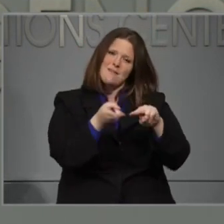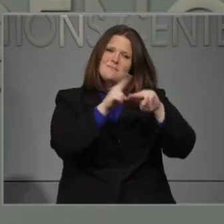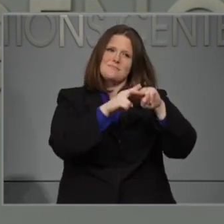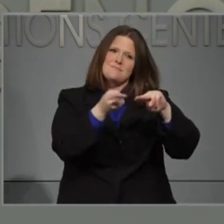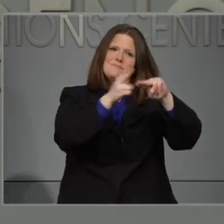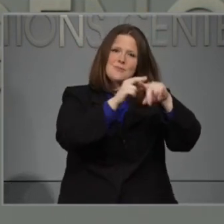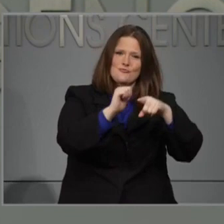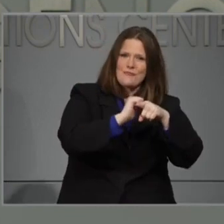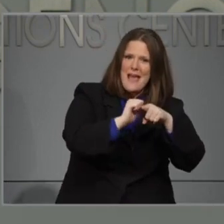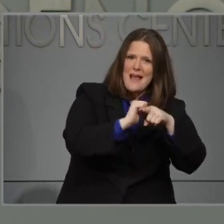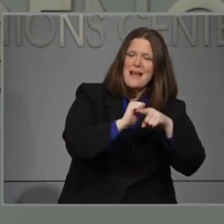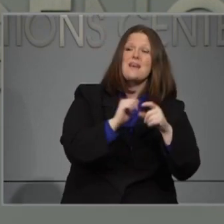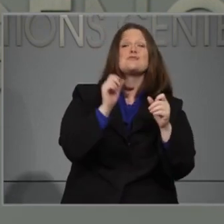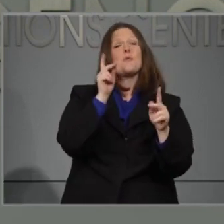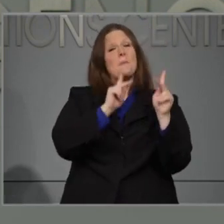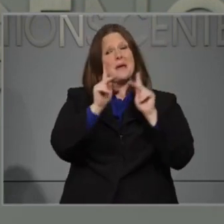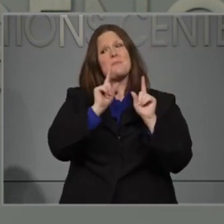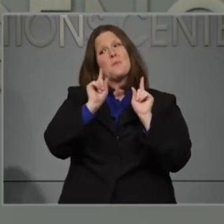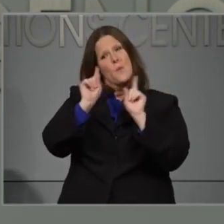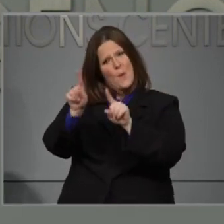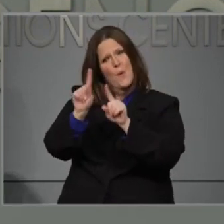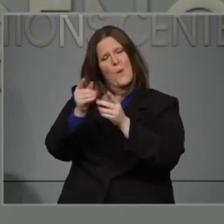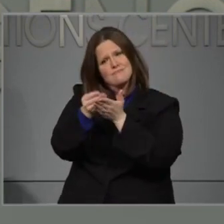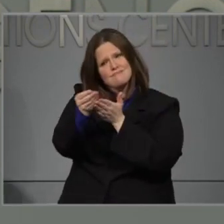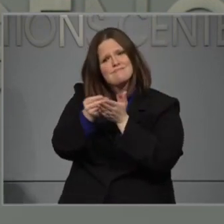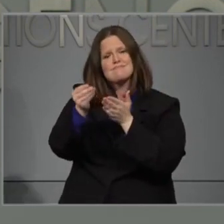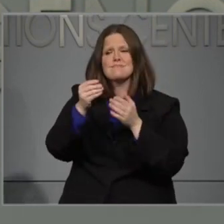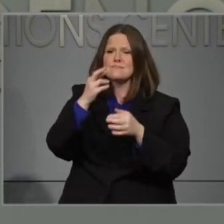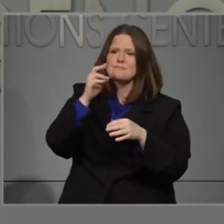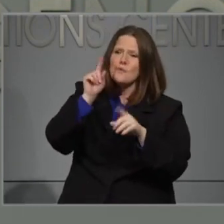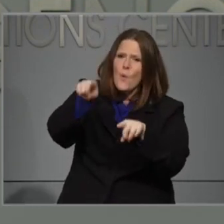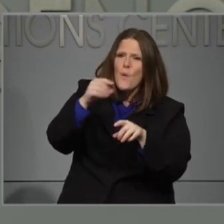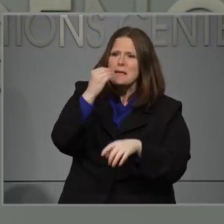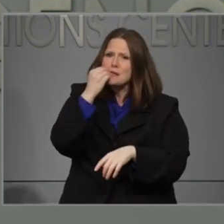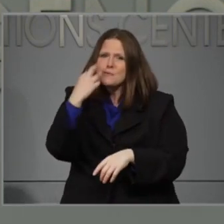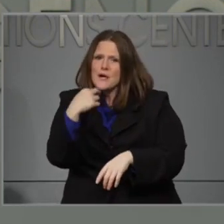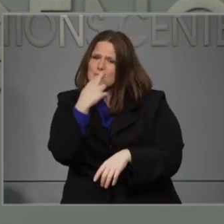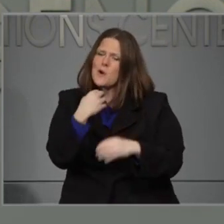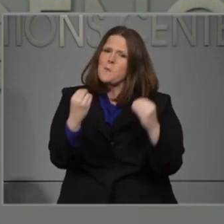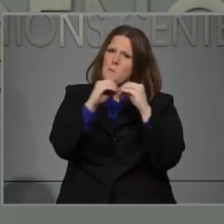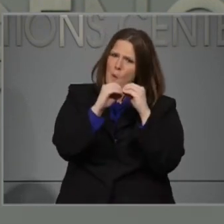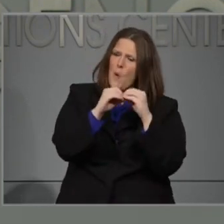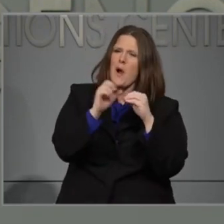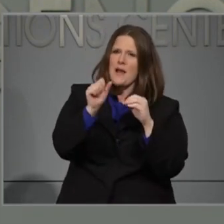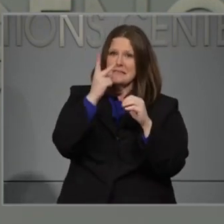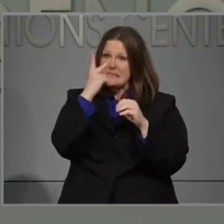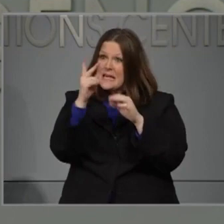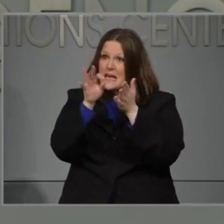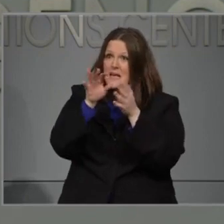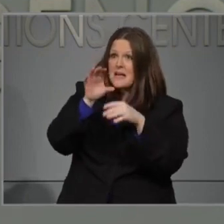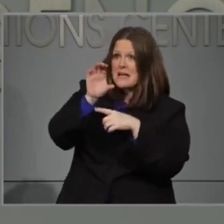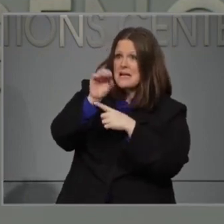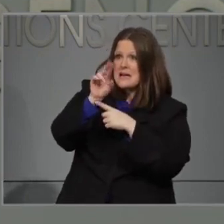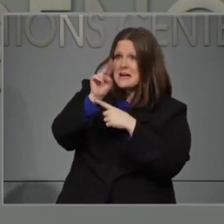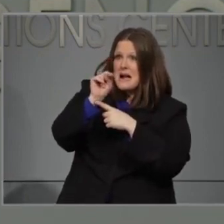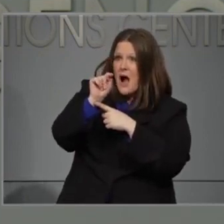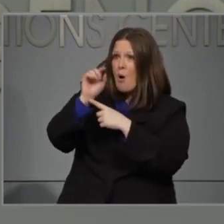patrons go to those restaurants that are participating in the Count on Me and Sea program.